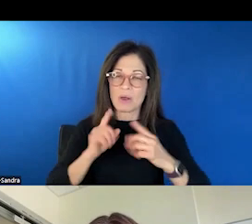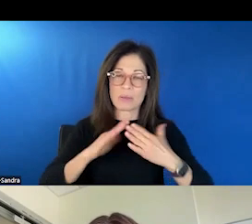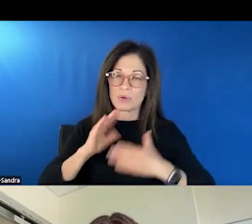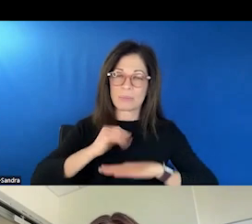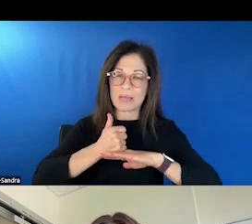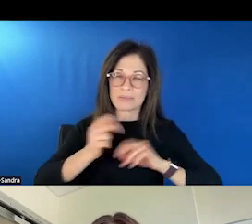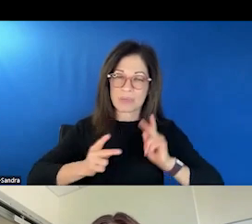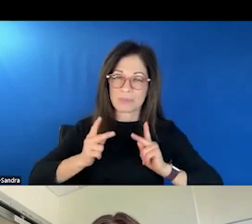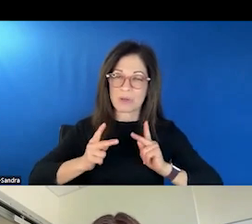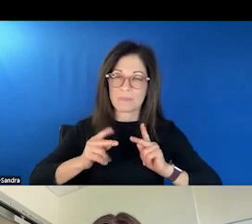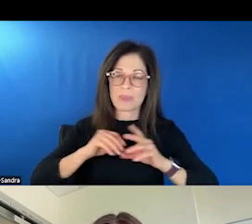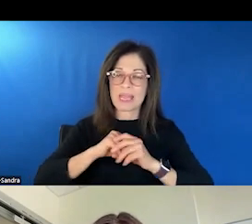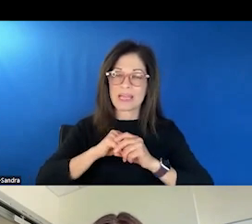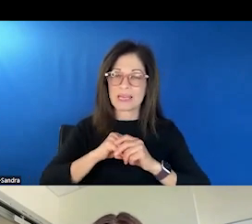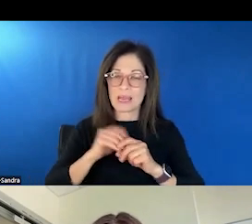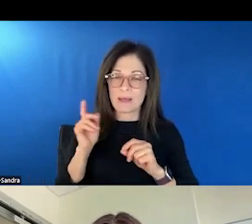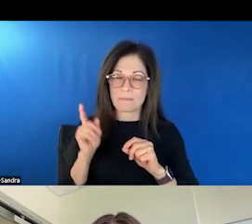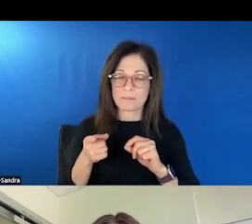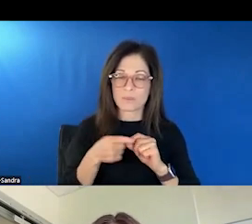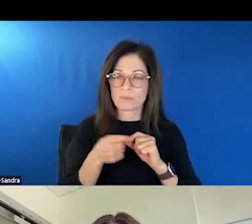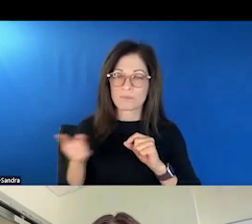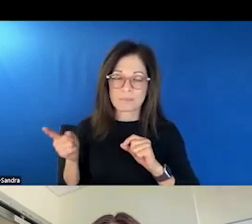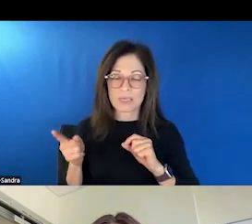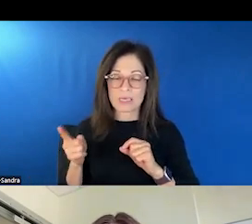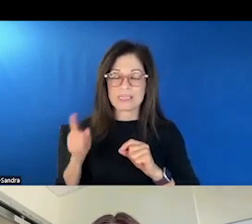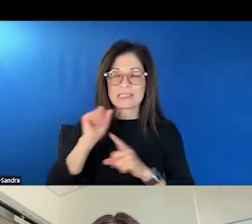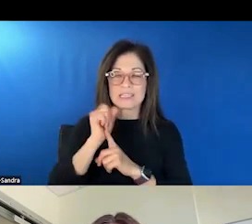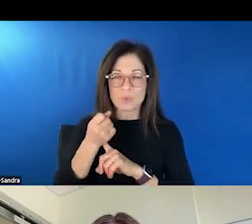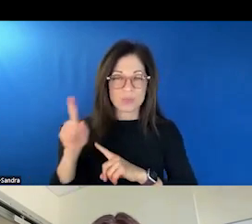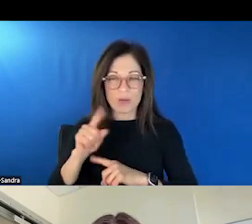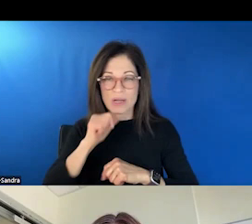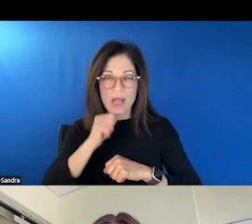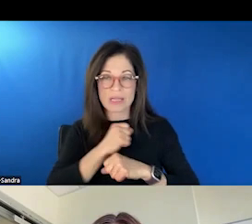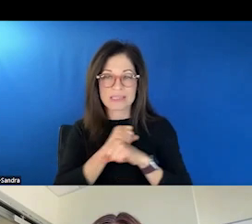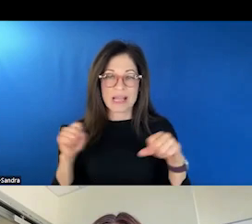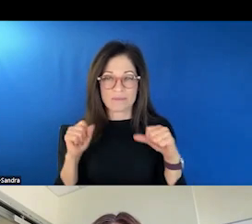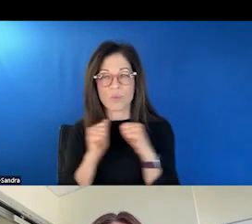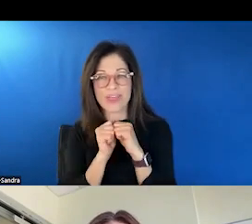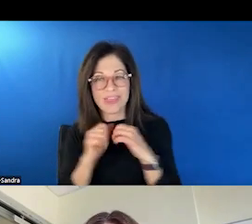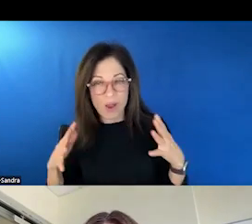in the out in settings that are not secure without law enforcement?